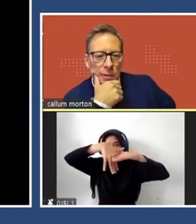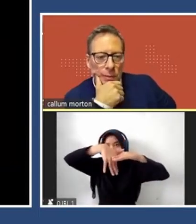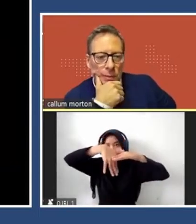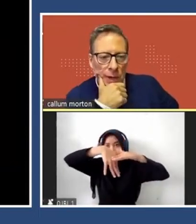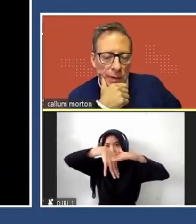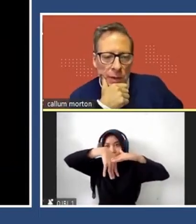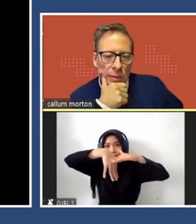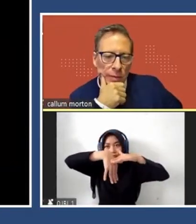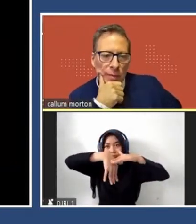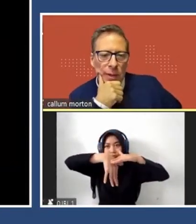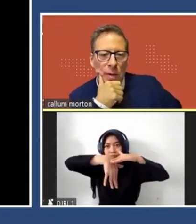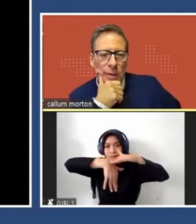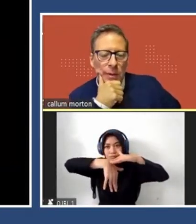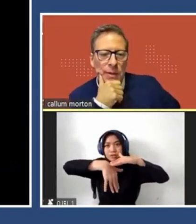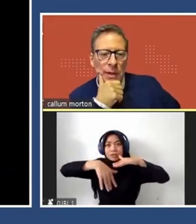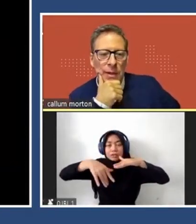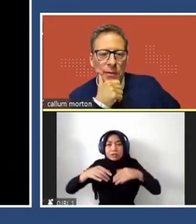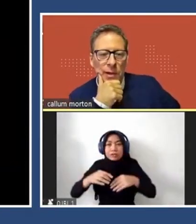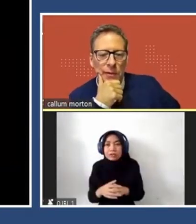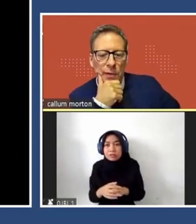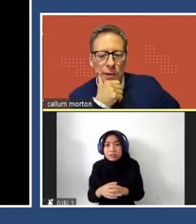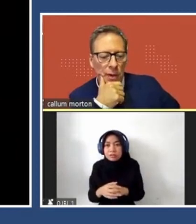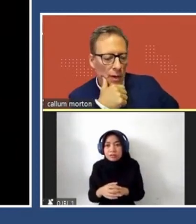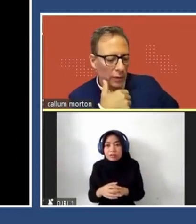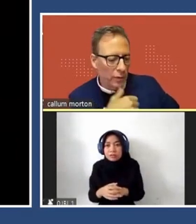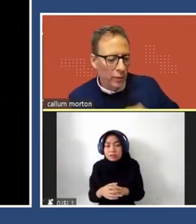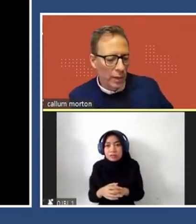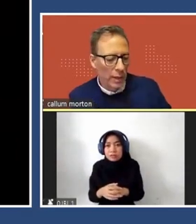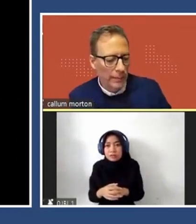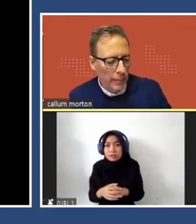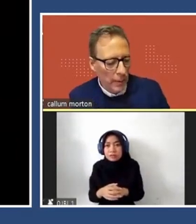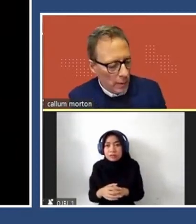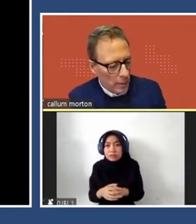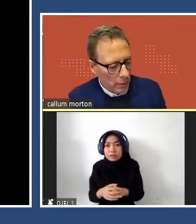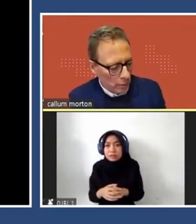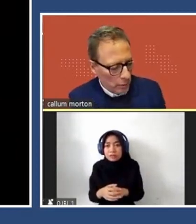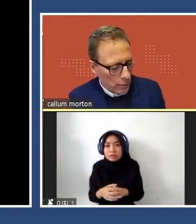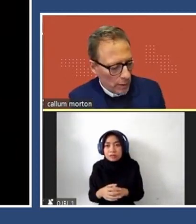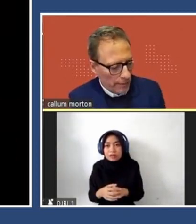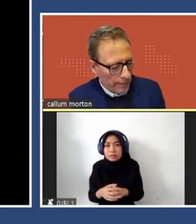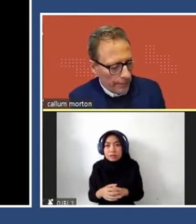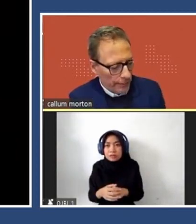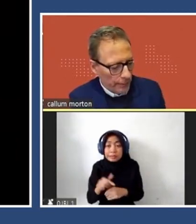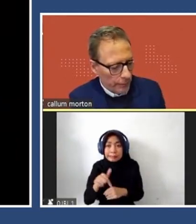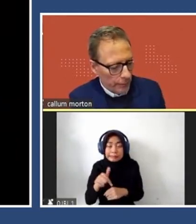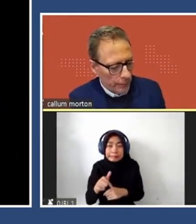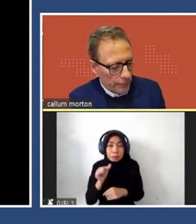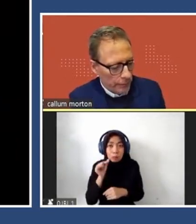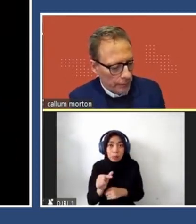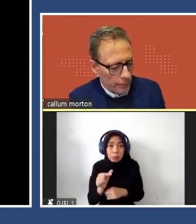transferred it. As you might know, it's pretty common these days, transferred it to, um, to, um,